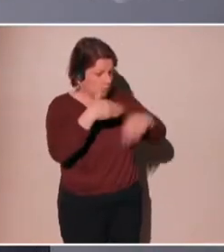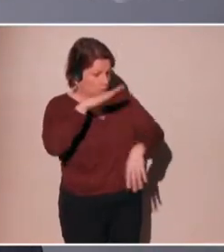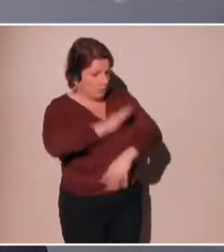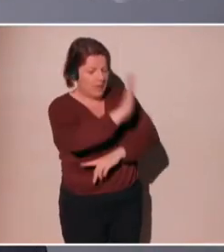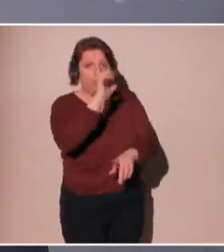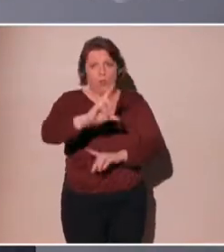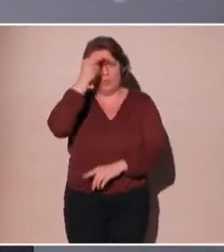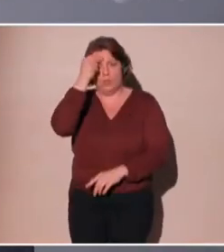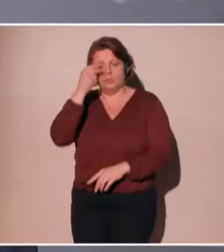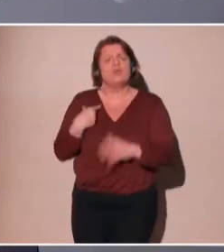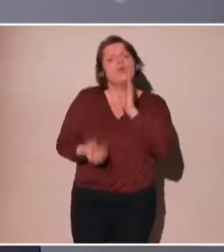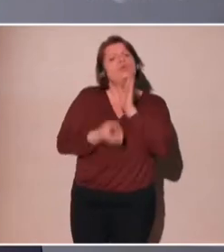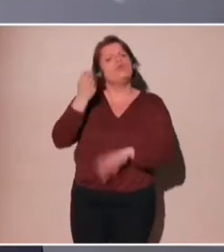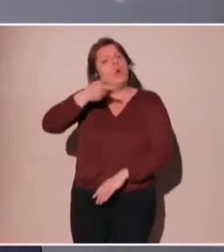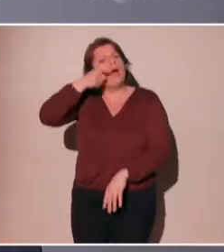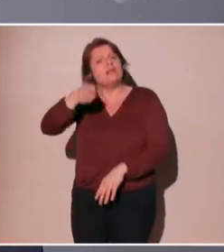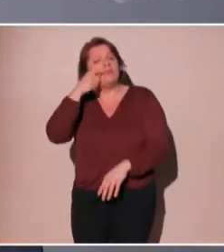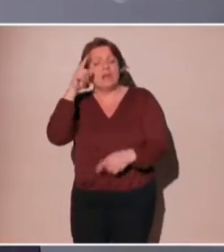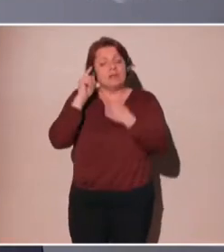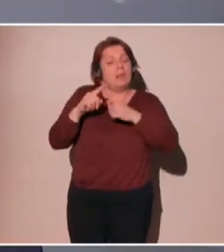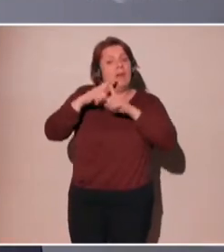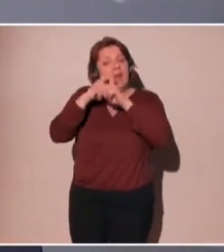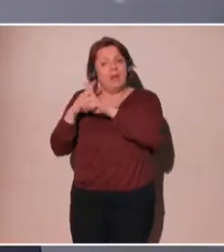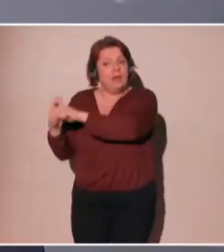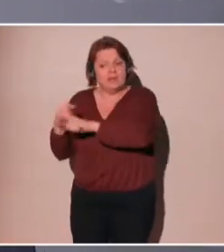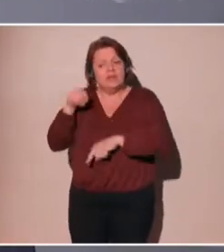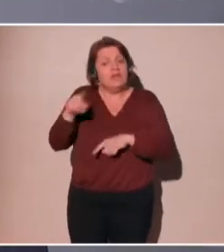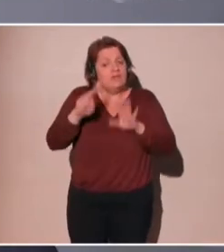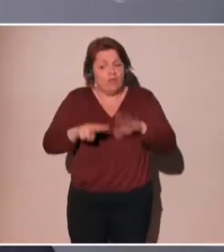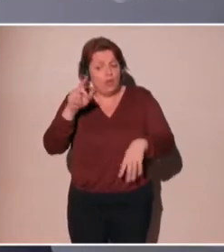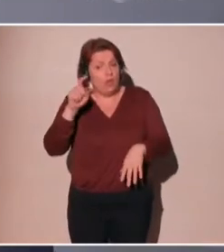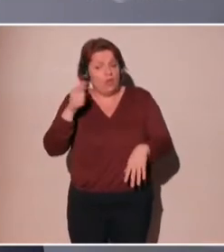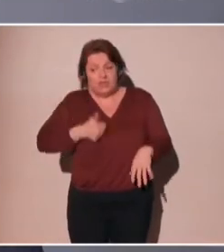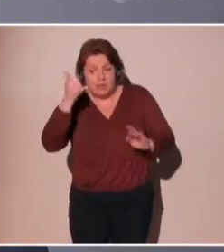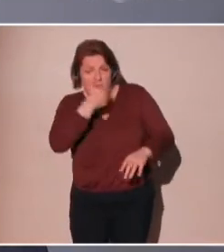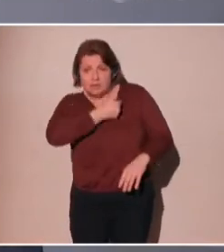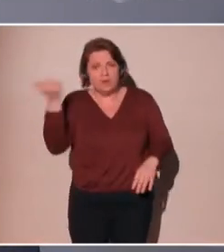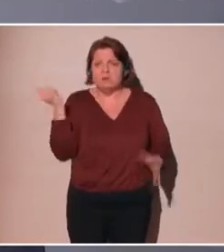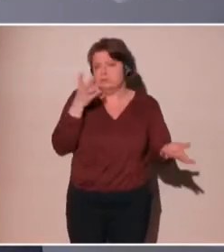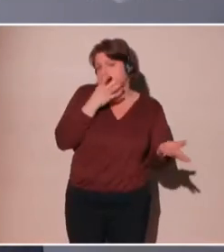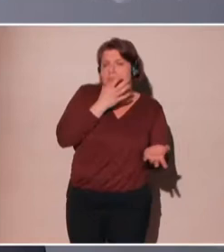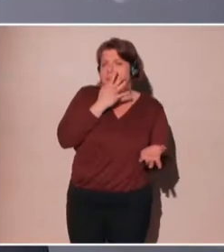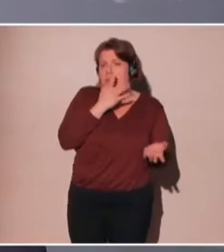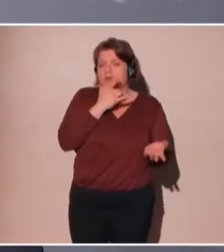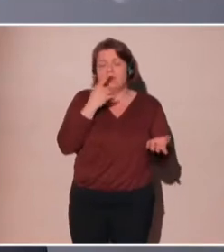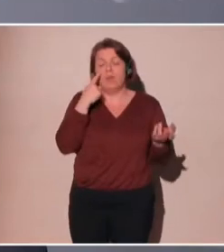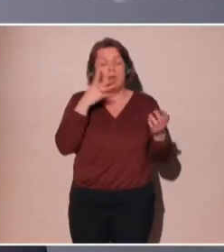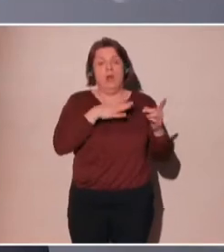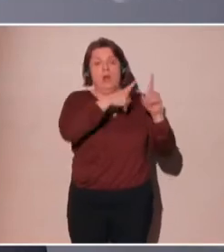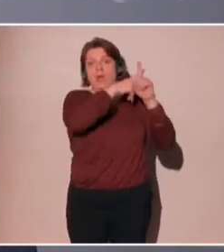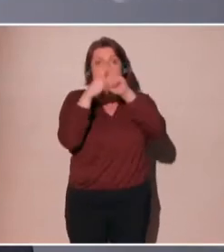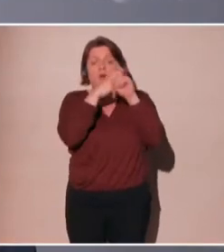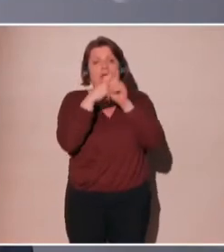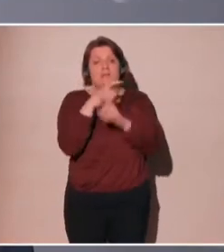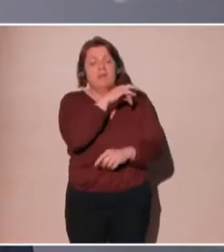If you just put an expert and ask an expert to do this or deal with this,